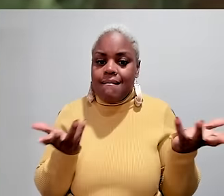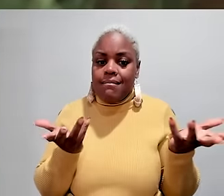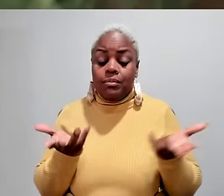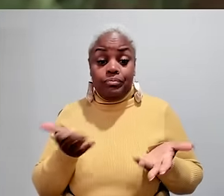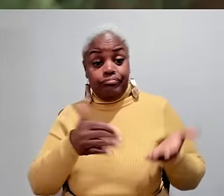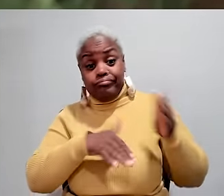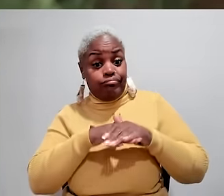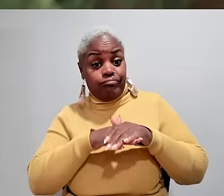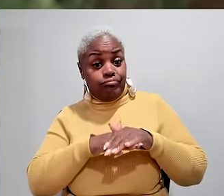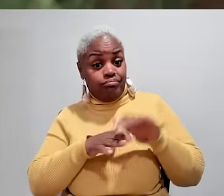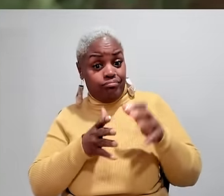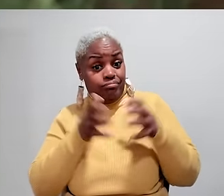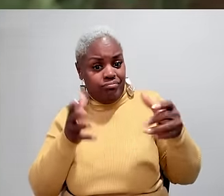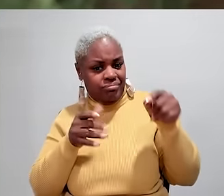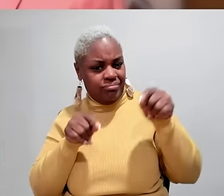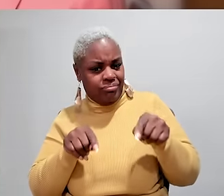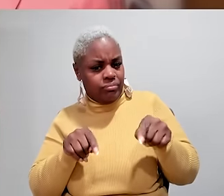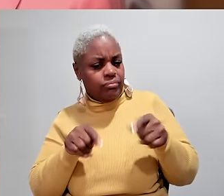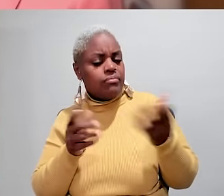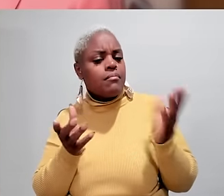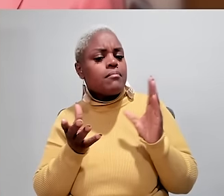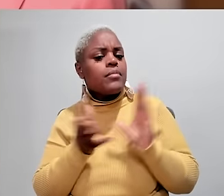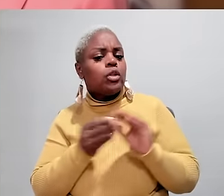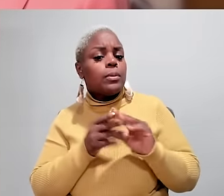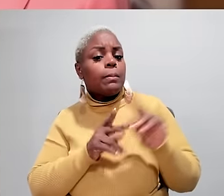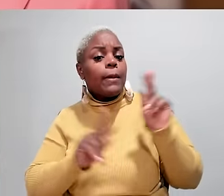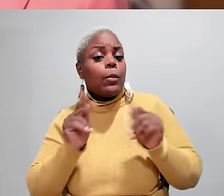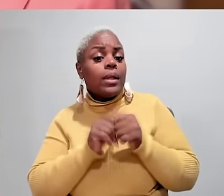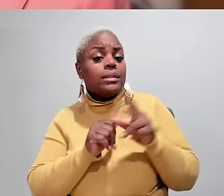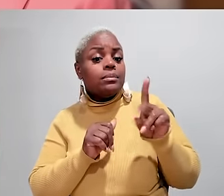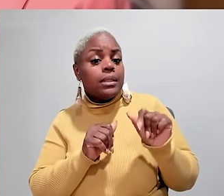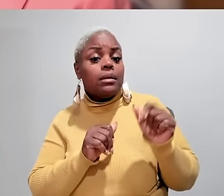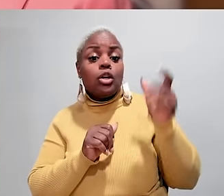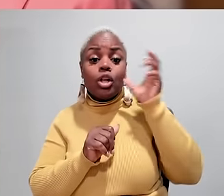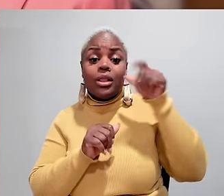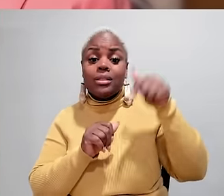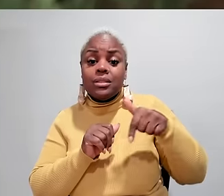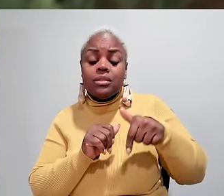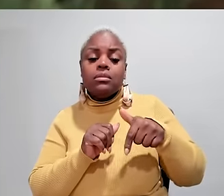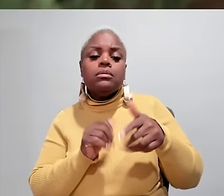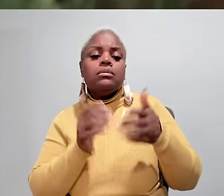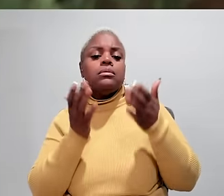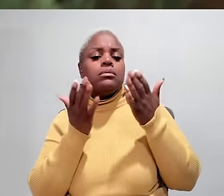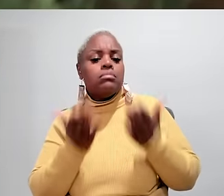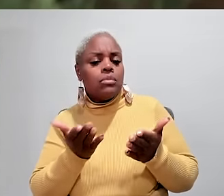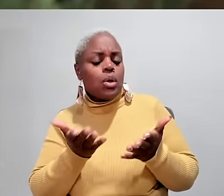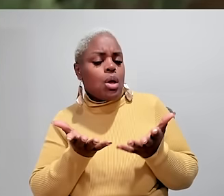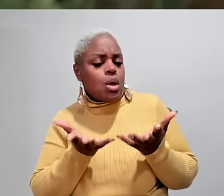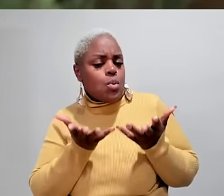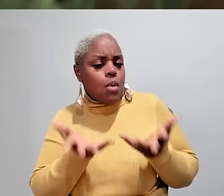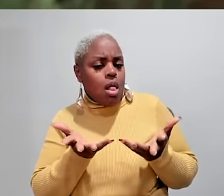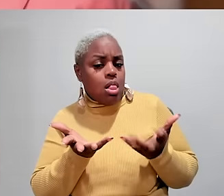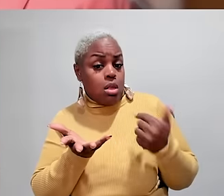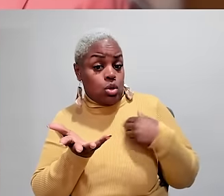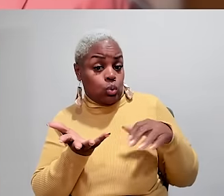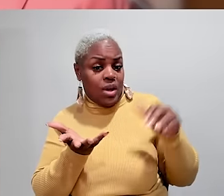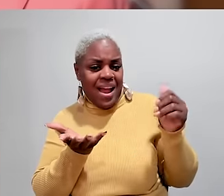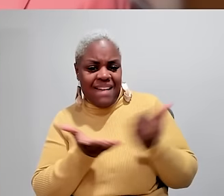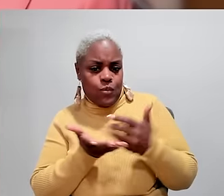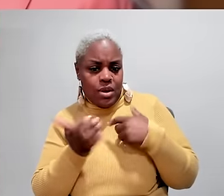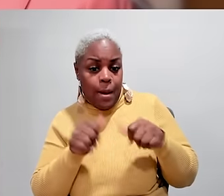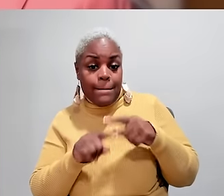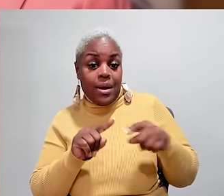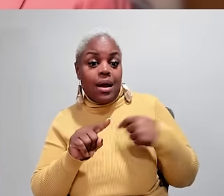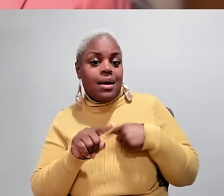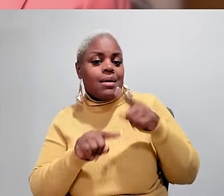use the sidewalk to safely navigate. TAYLOR Overlaying so much of this, Justice, is this message that people with disabilities may be